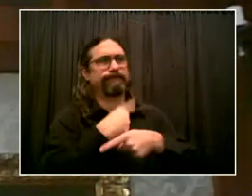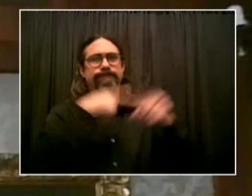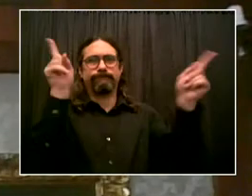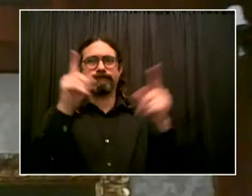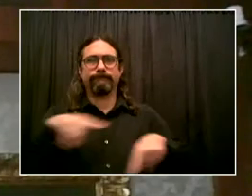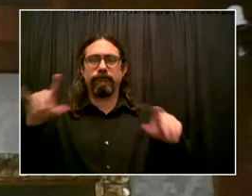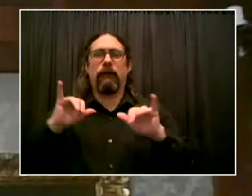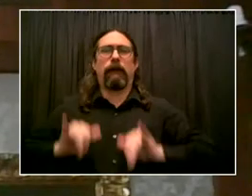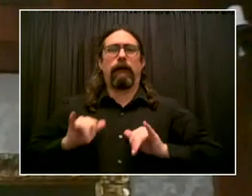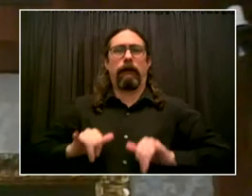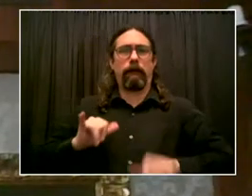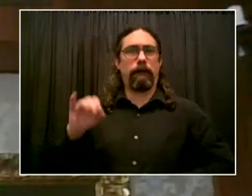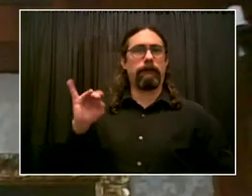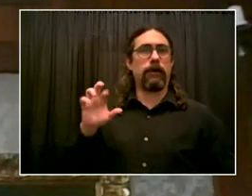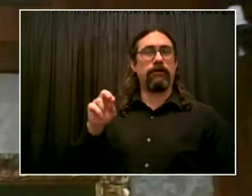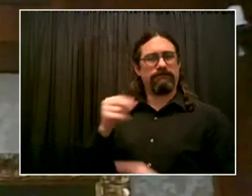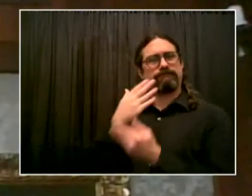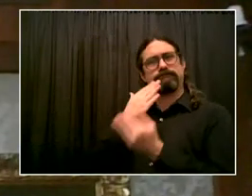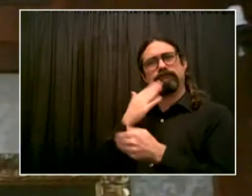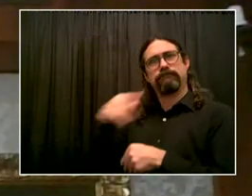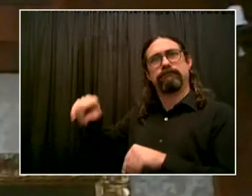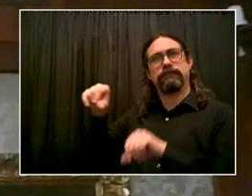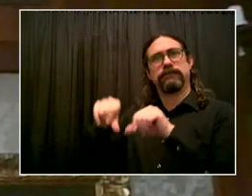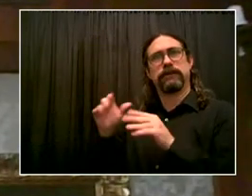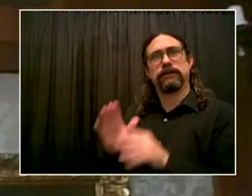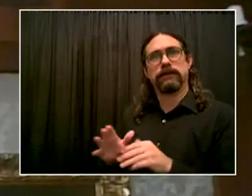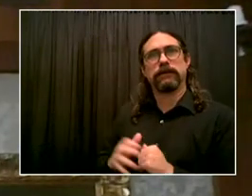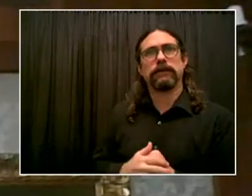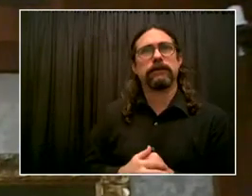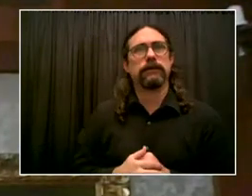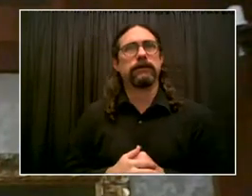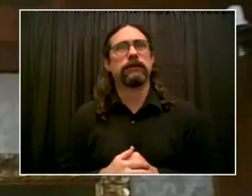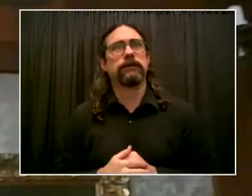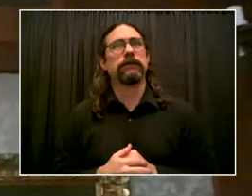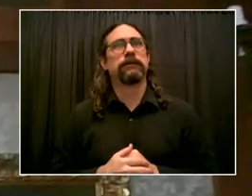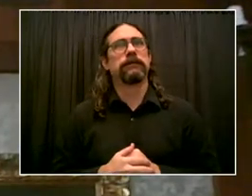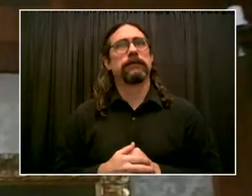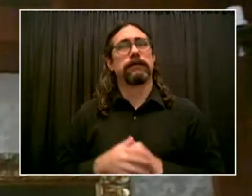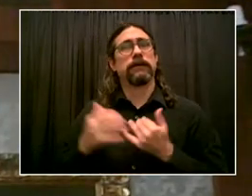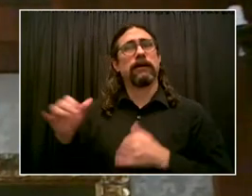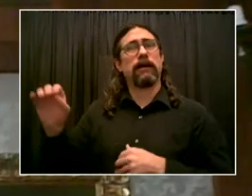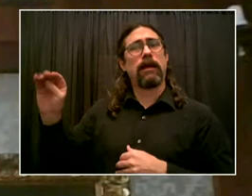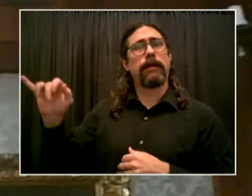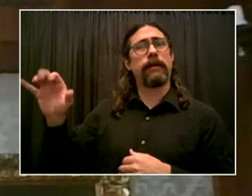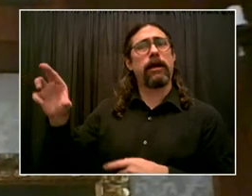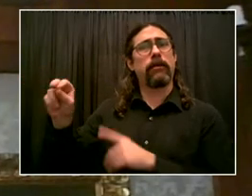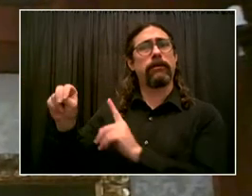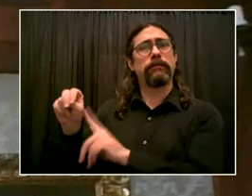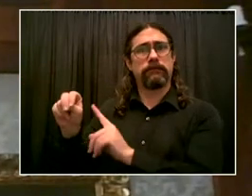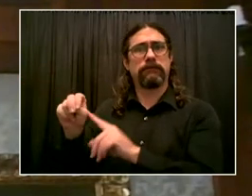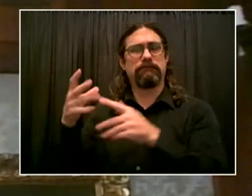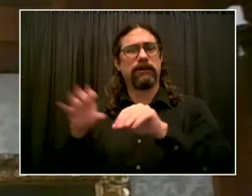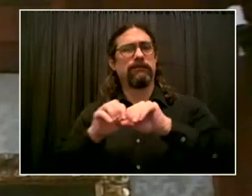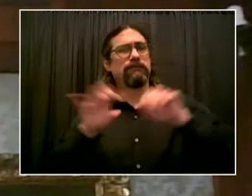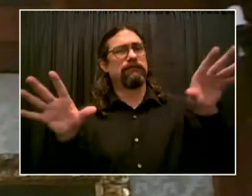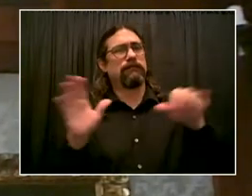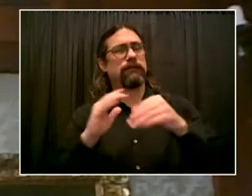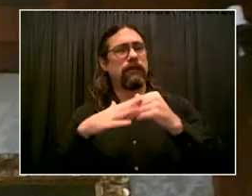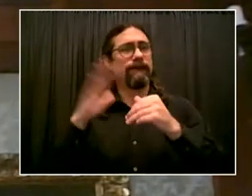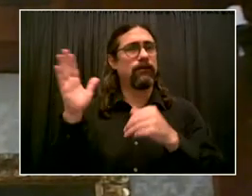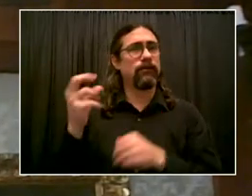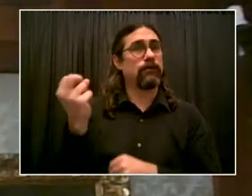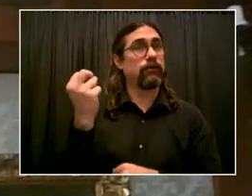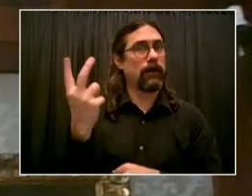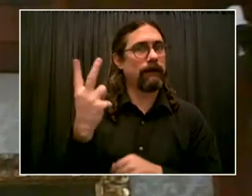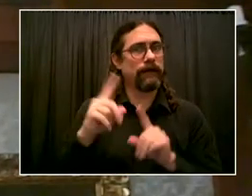countries, and we need to take this seriously. This means following the guidance of public health officials and listening to the